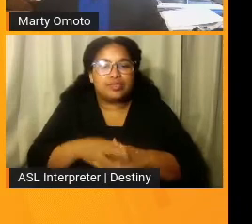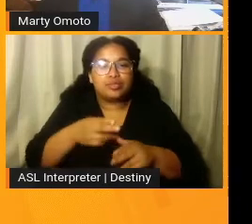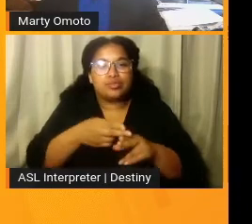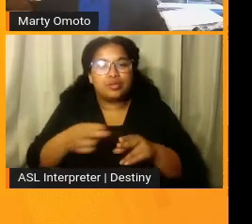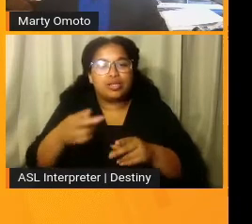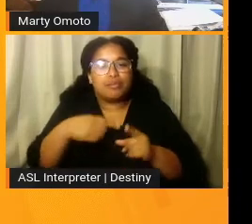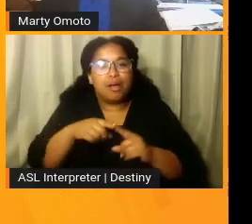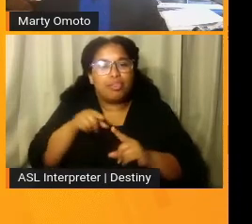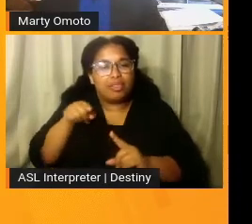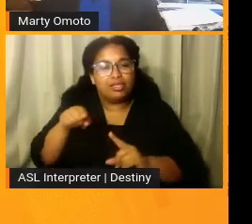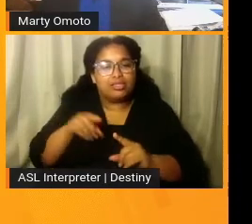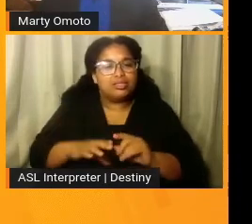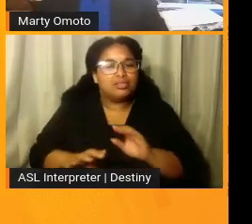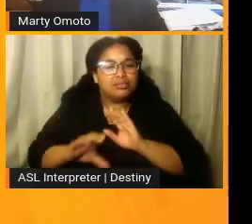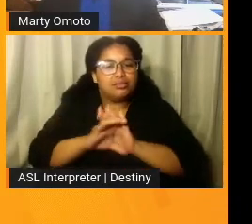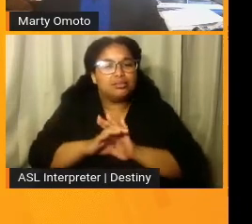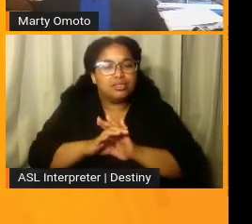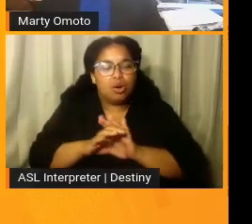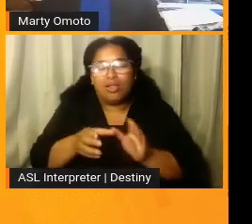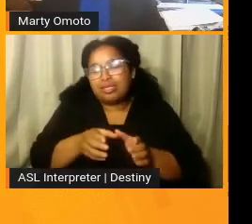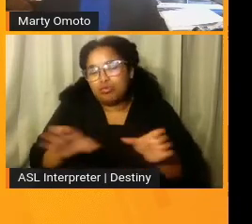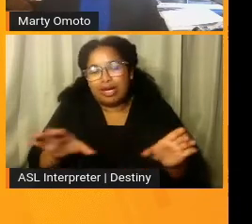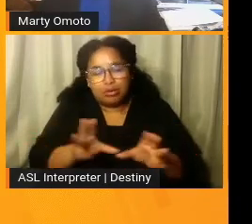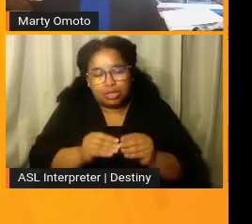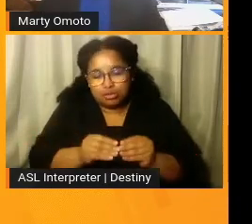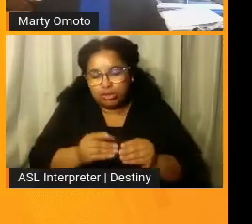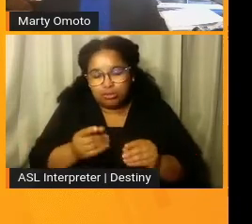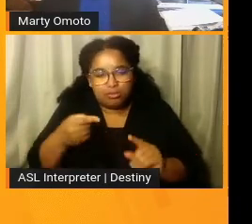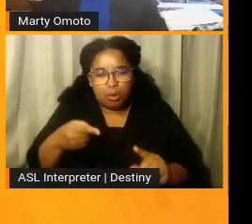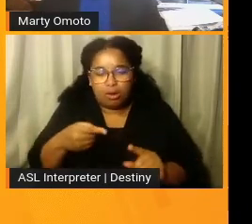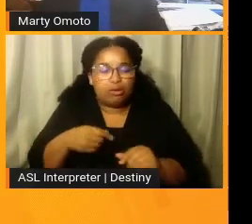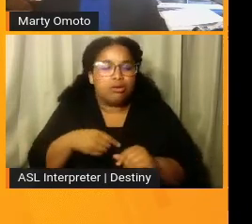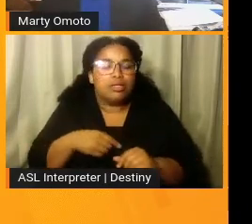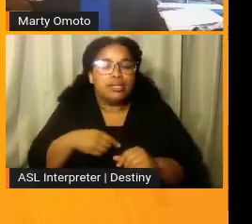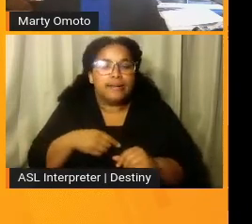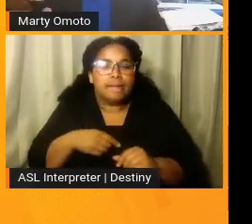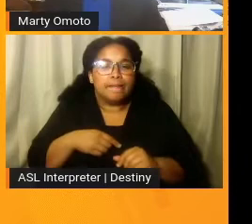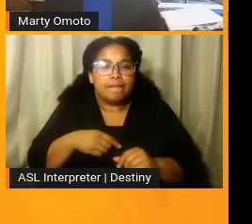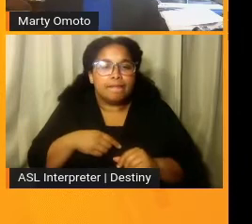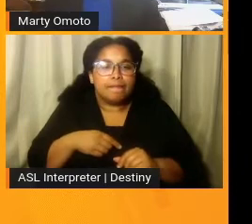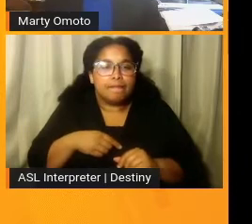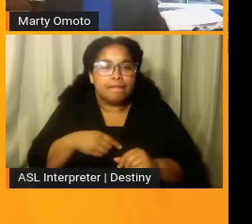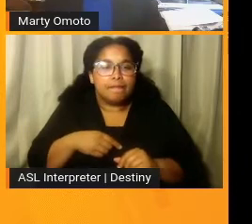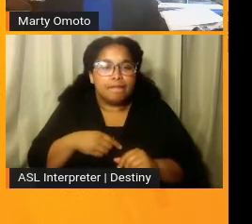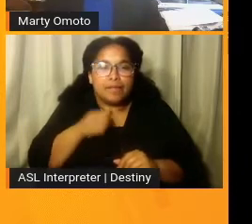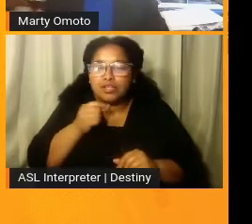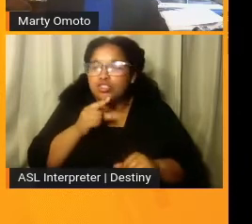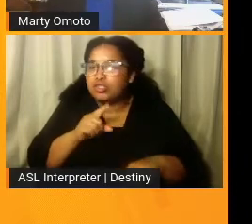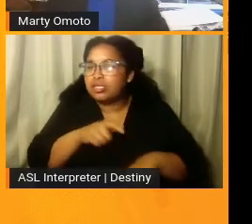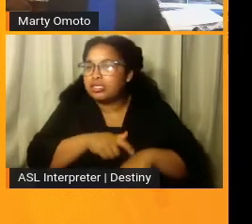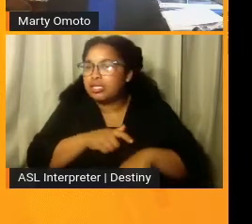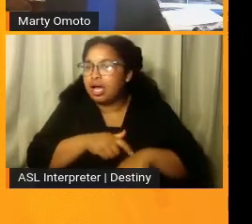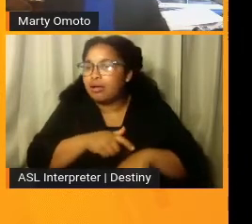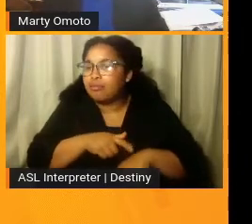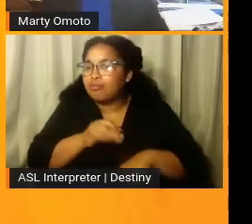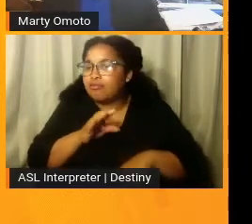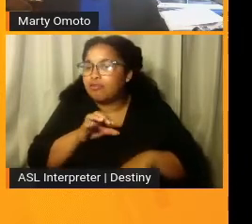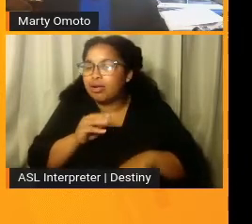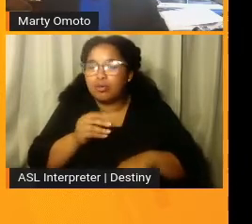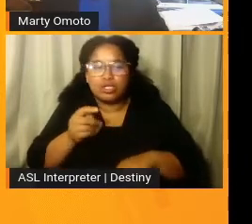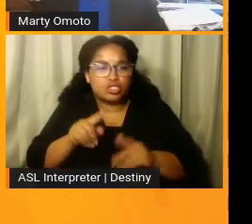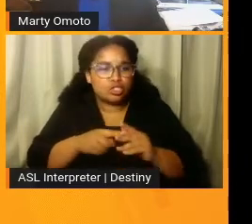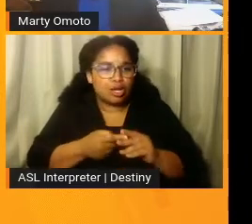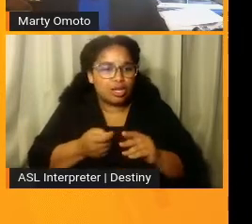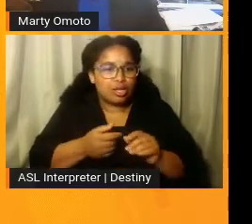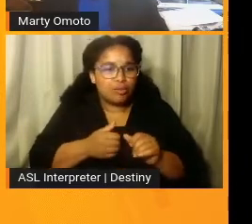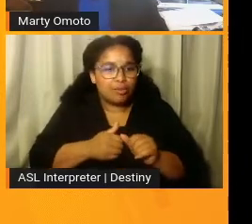what this, uh, breakout session is and, and, um, I'm not sure the timeframe now because we're, we started off a